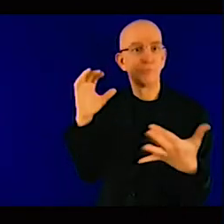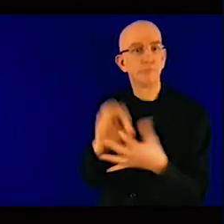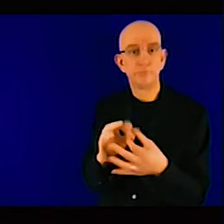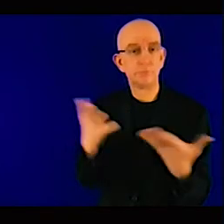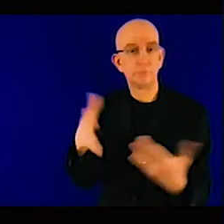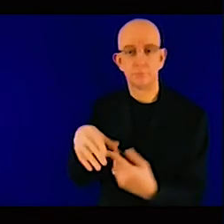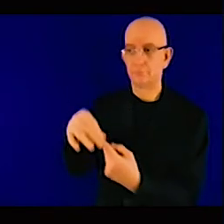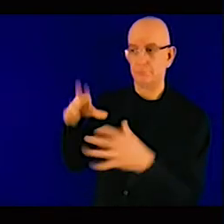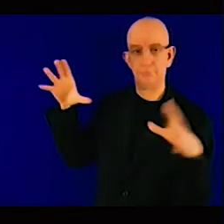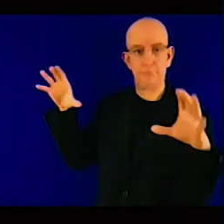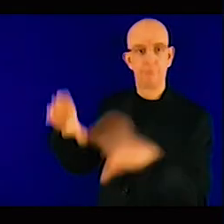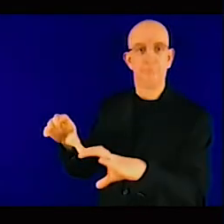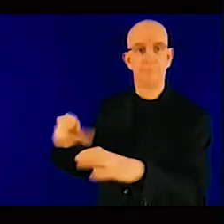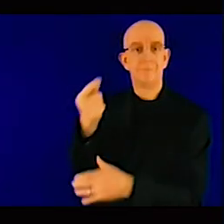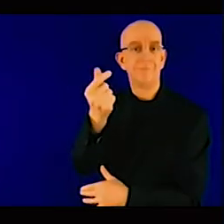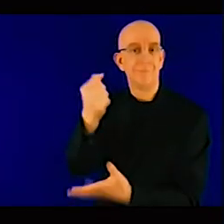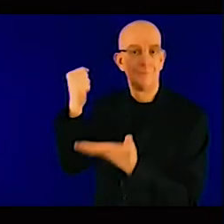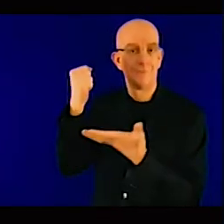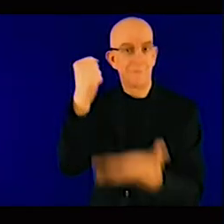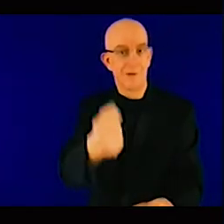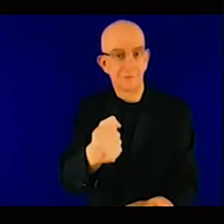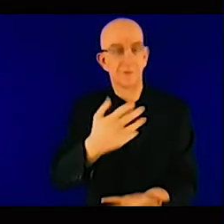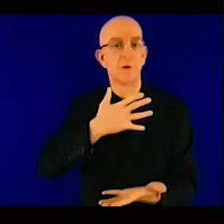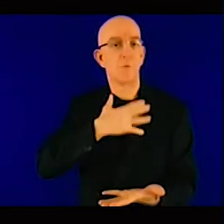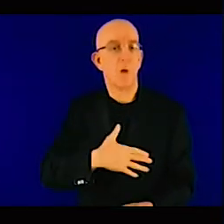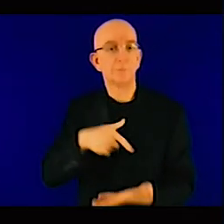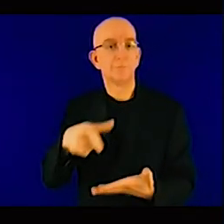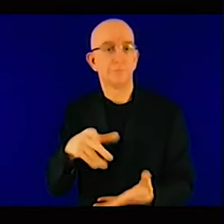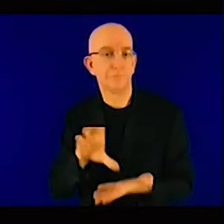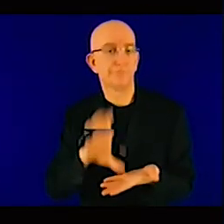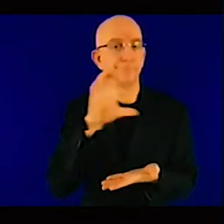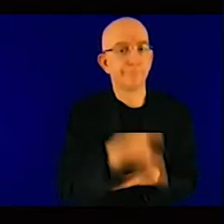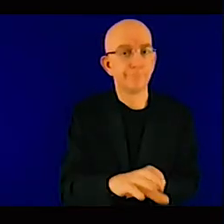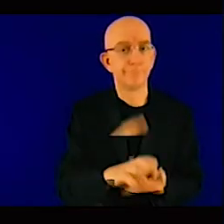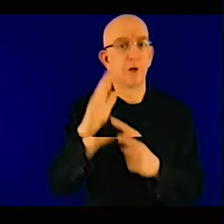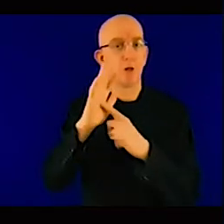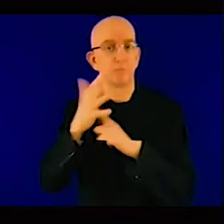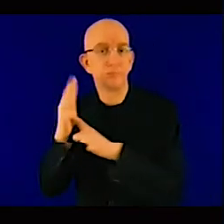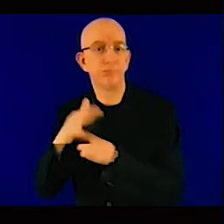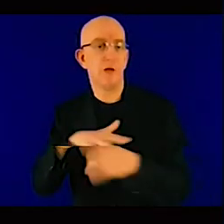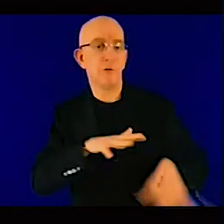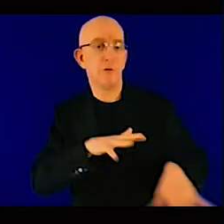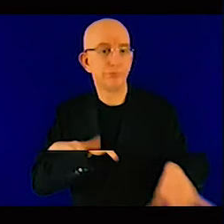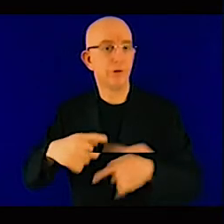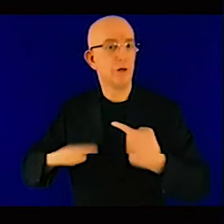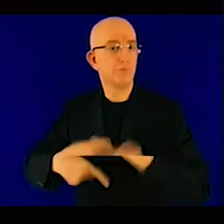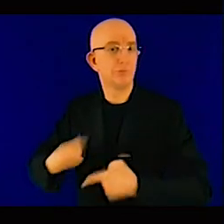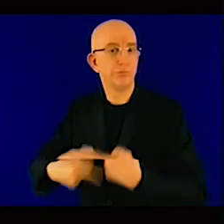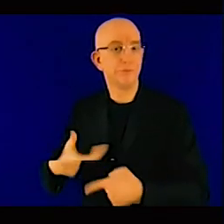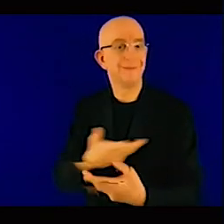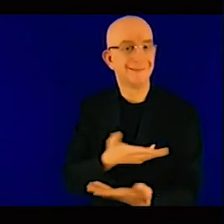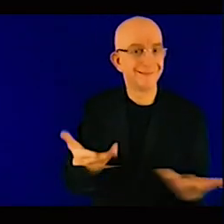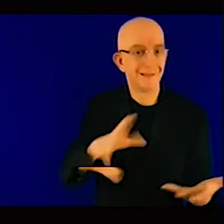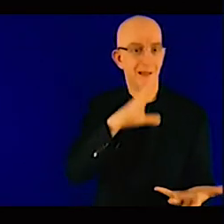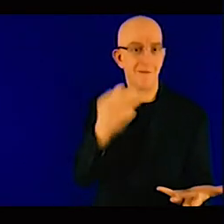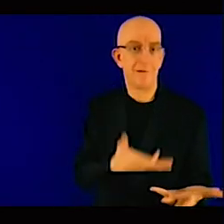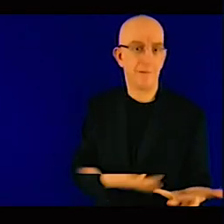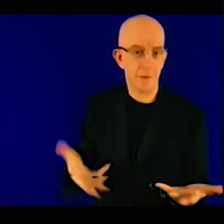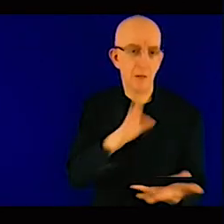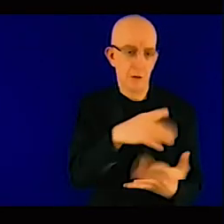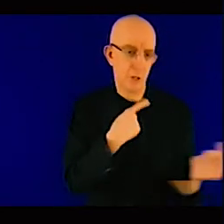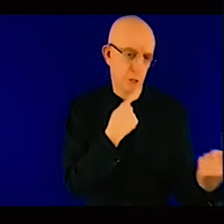I think on the private sector side there's not enough of an incentive because the reality is that the private sector will always